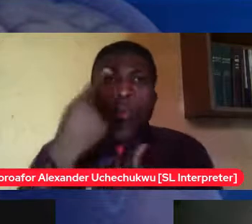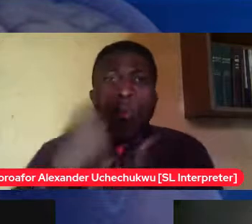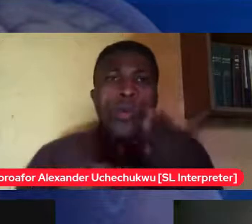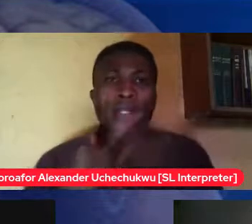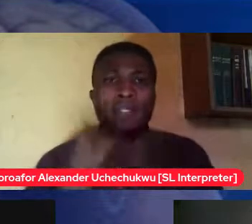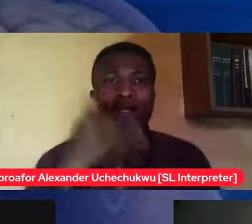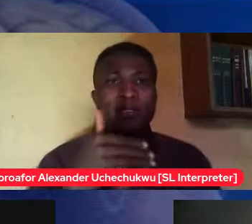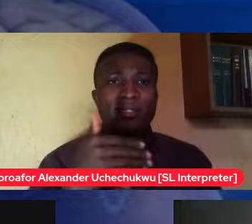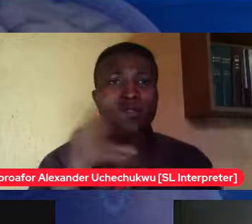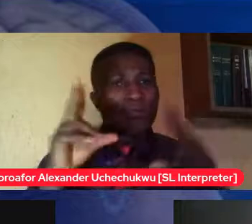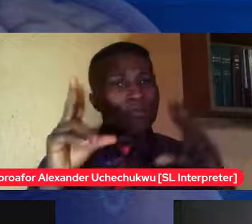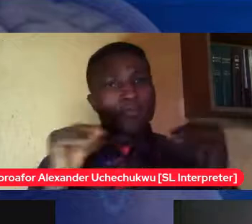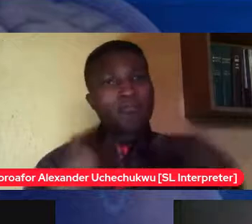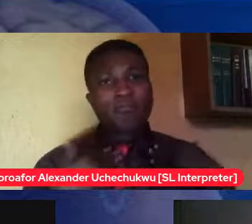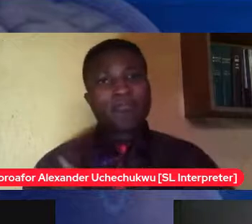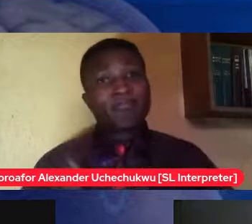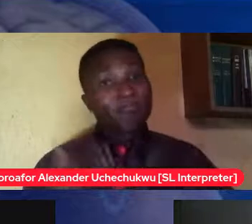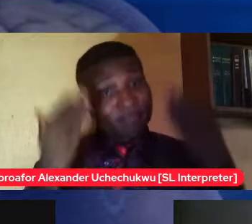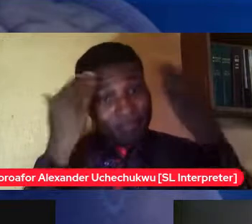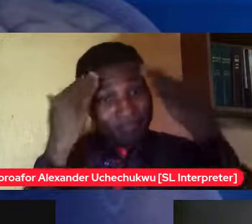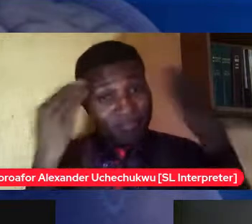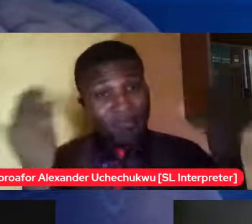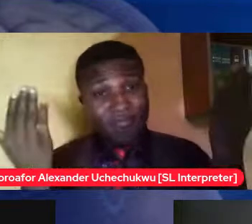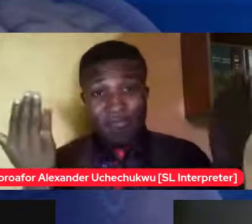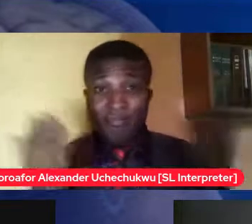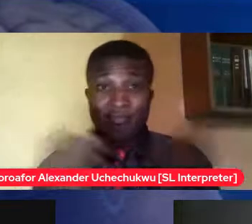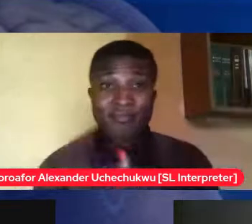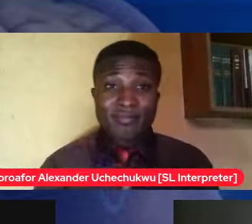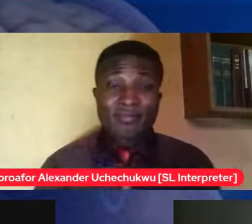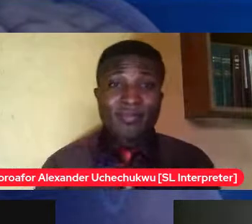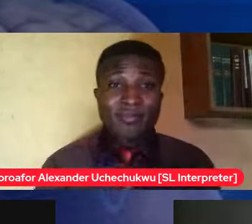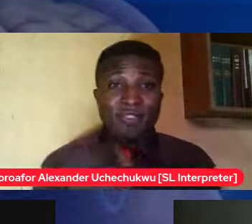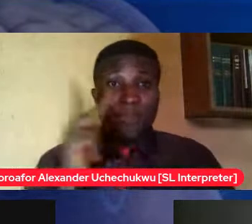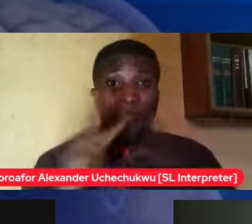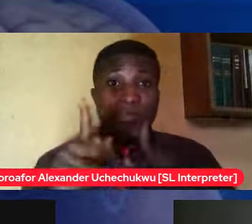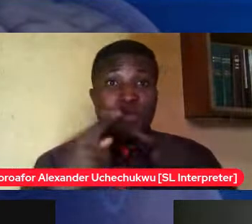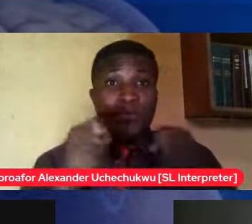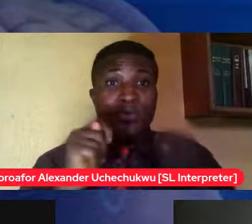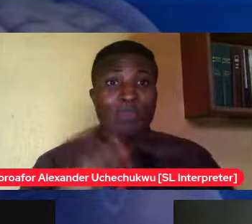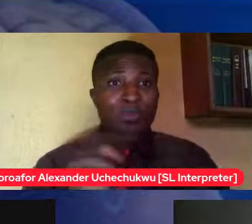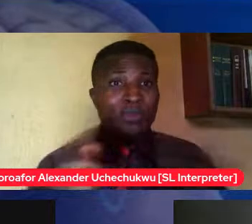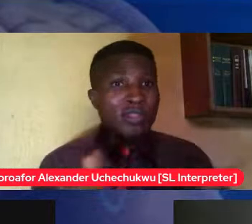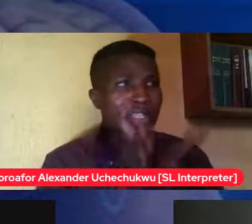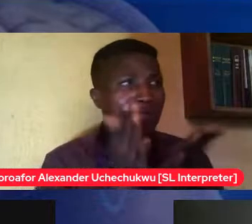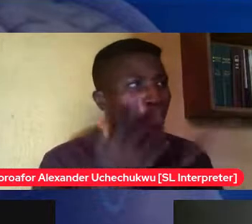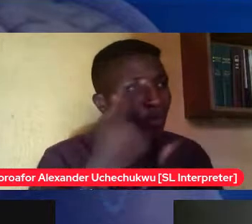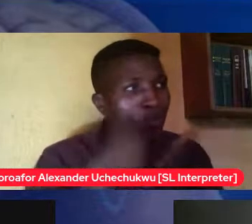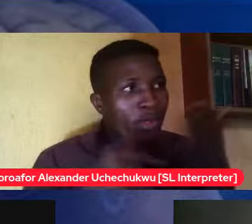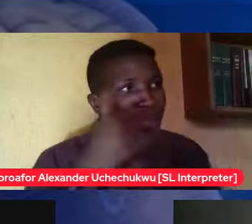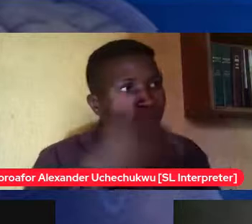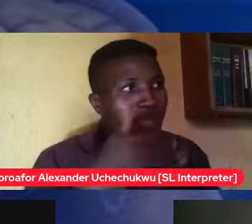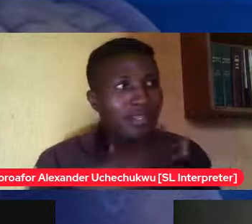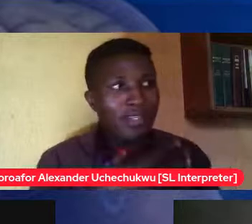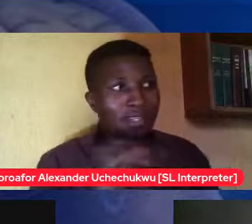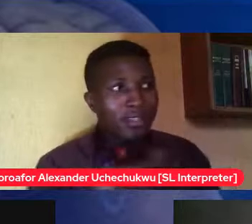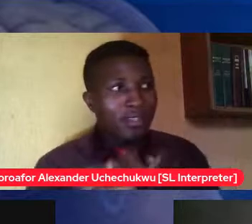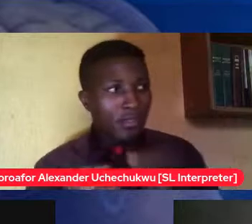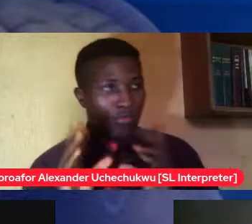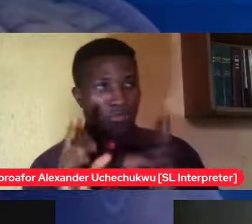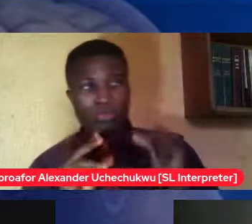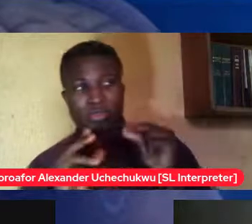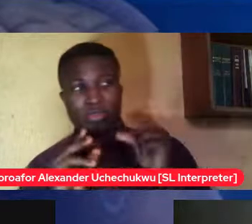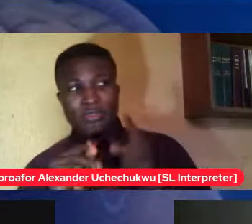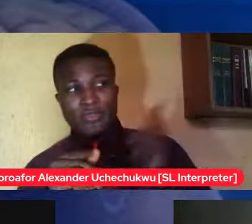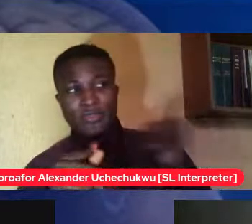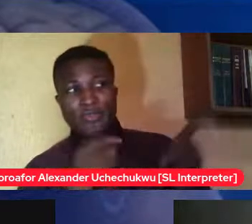so people now try to ask me what next i'm like hey you push me guided though she's older than me please i might suppose to help people figure out what's next